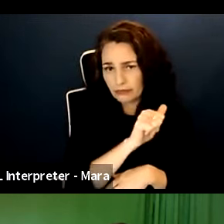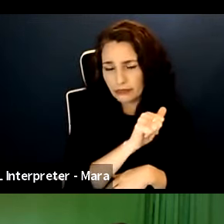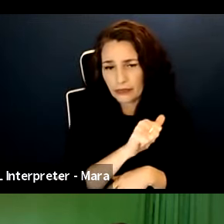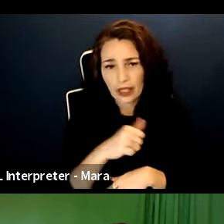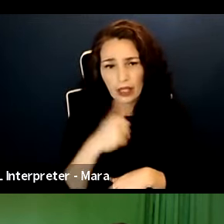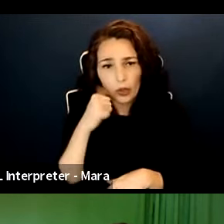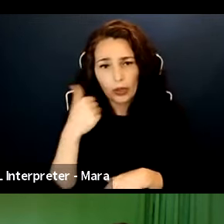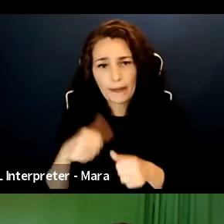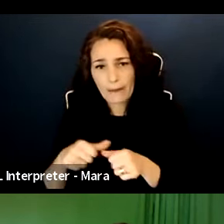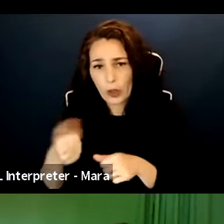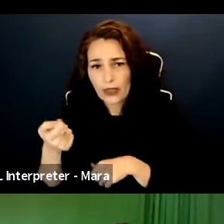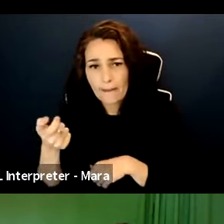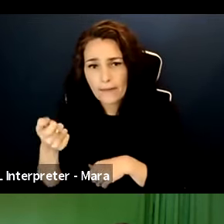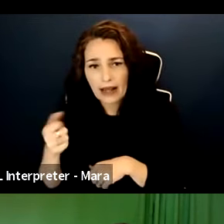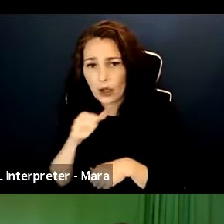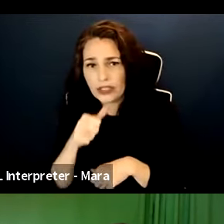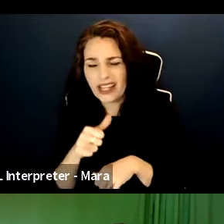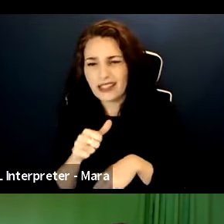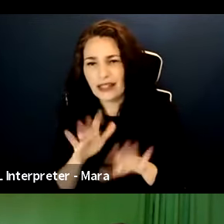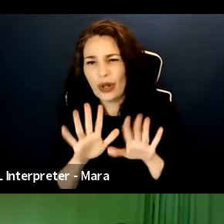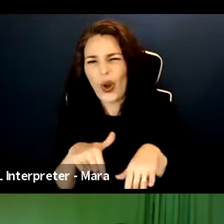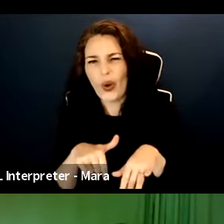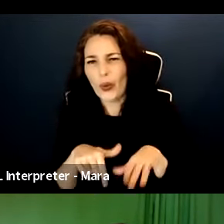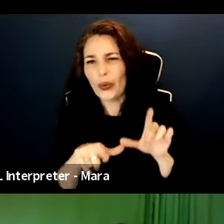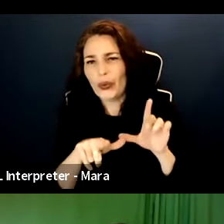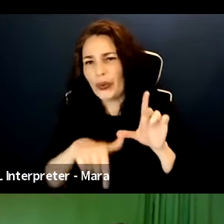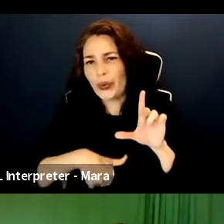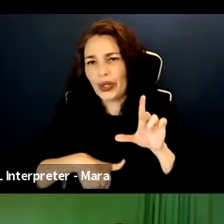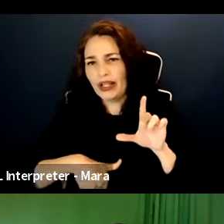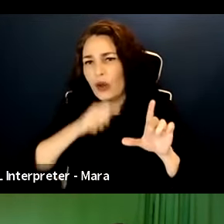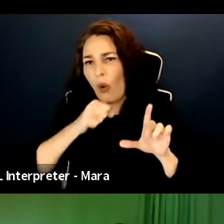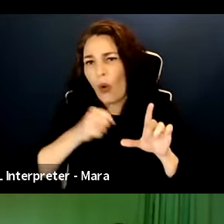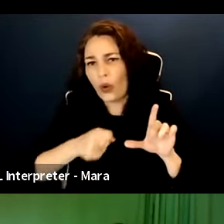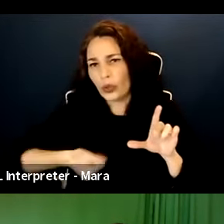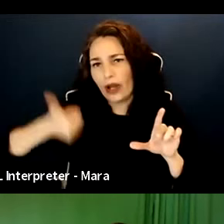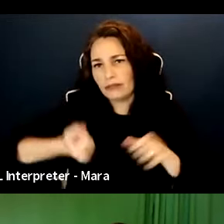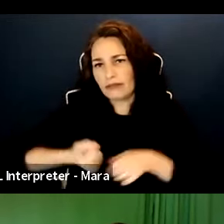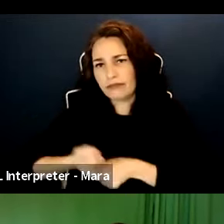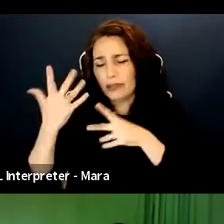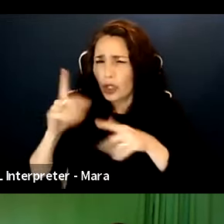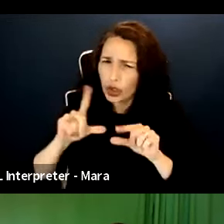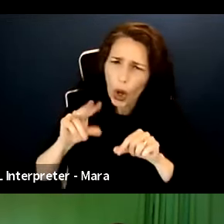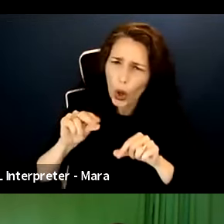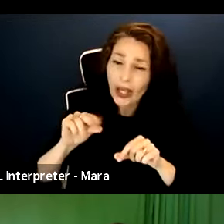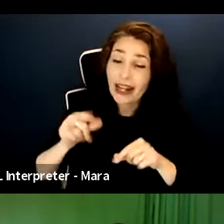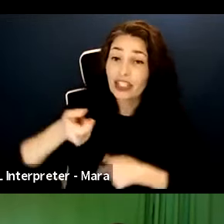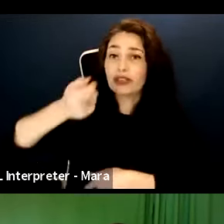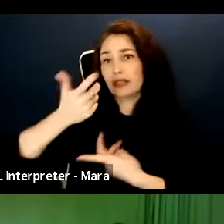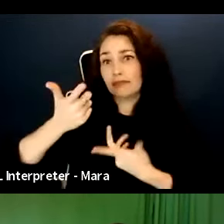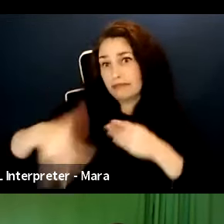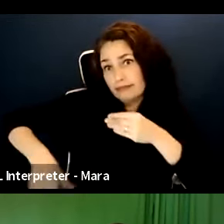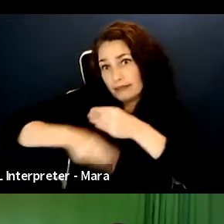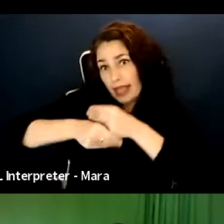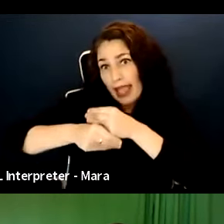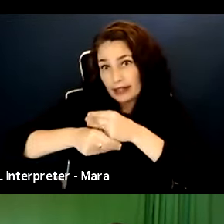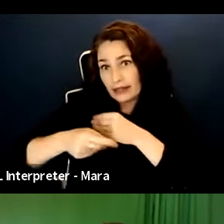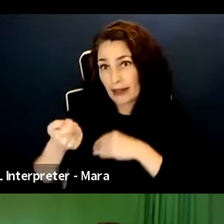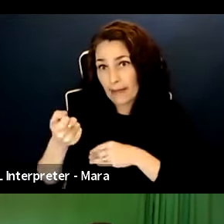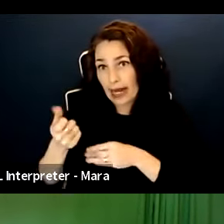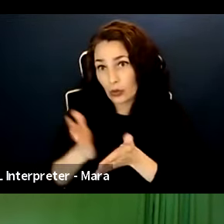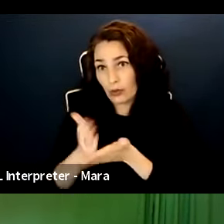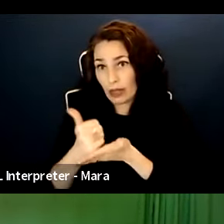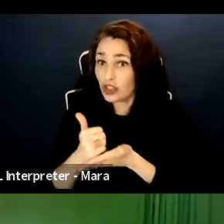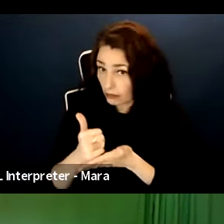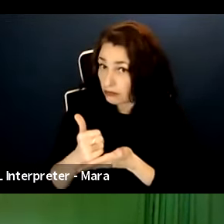agreement, right? So we have a short project agreement and that retired its predecessor, the short film agreement, but the micro didn't do that, which means you can